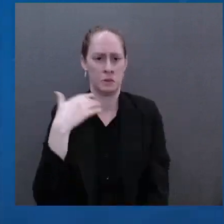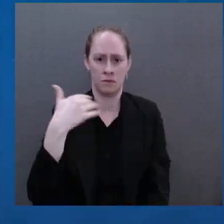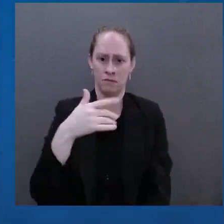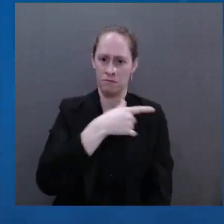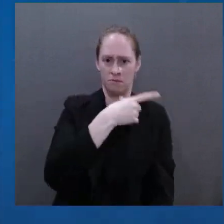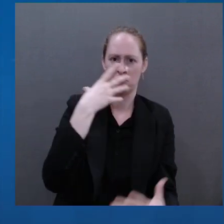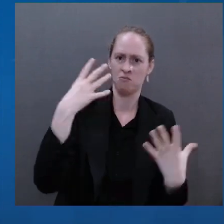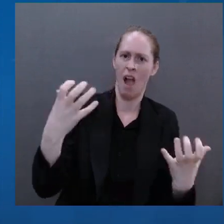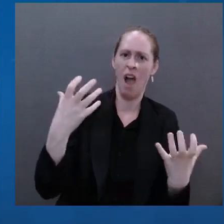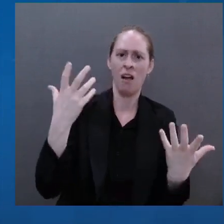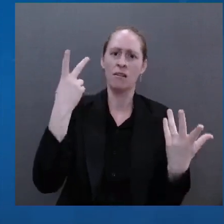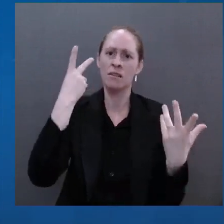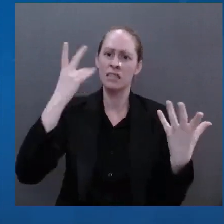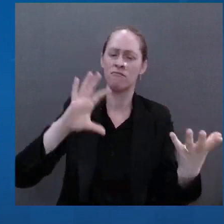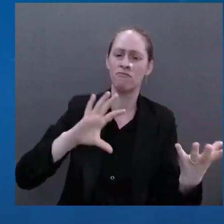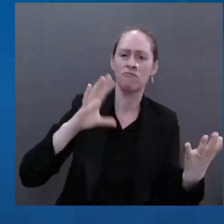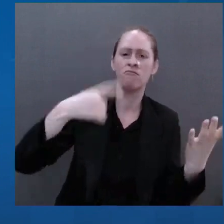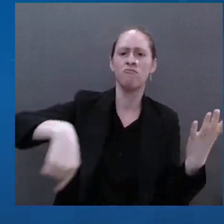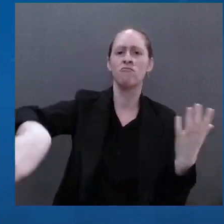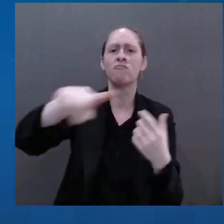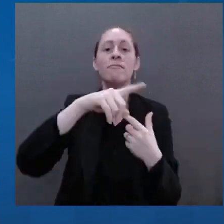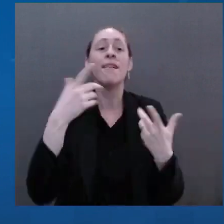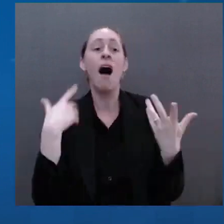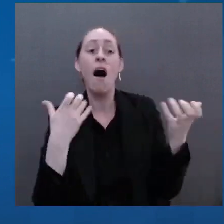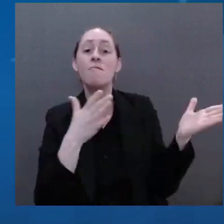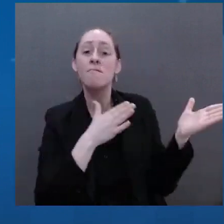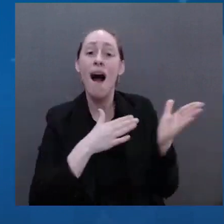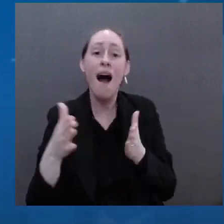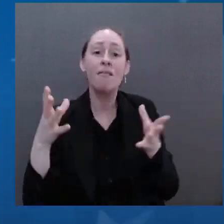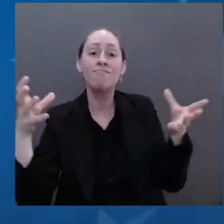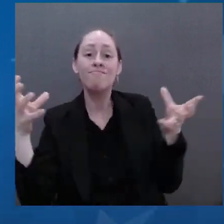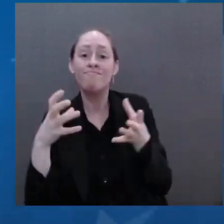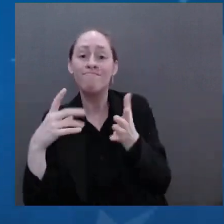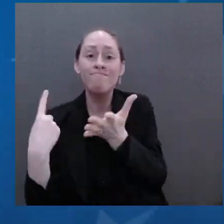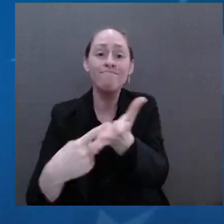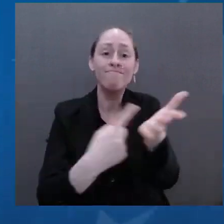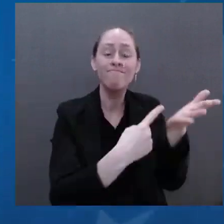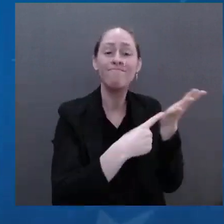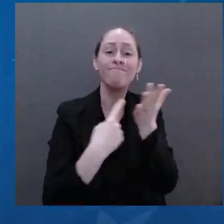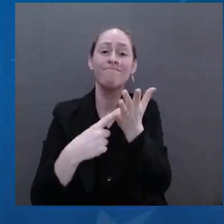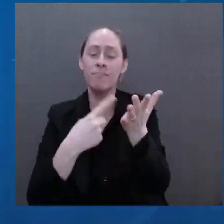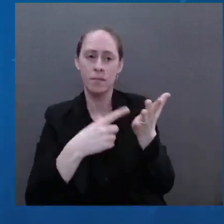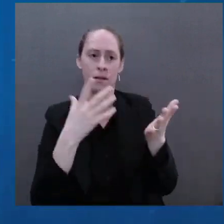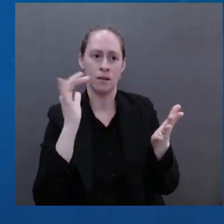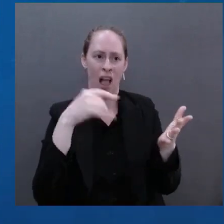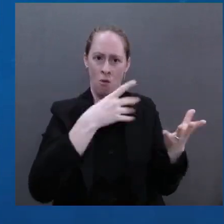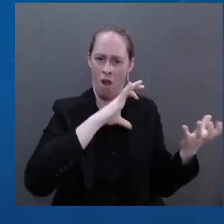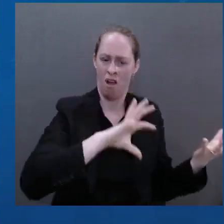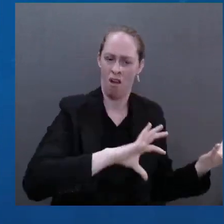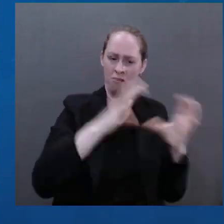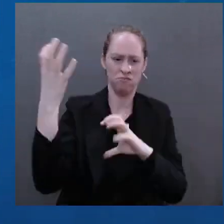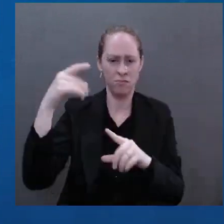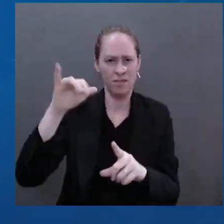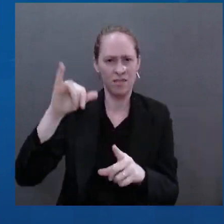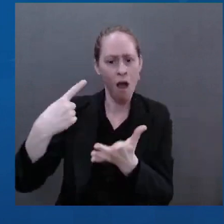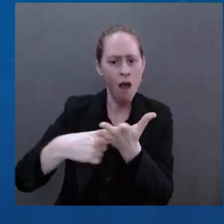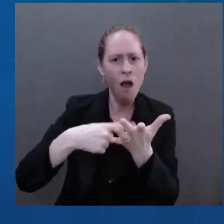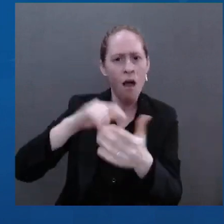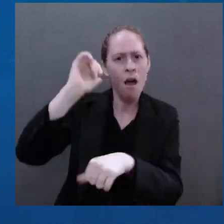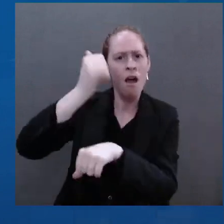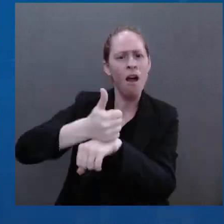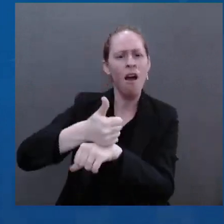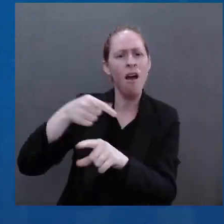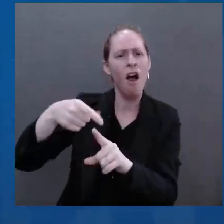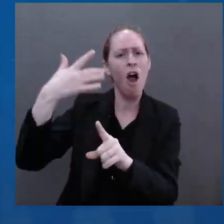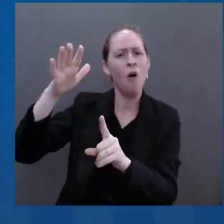to return to decades of war that ravaged Europe before the international rule-based order was put in place.